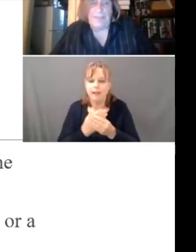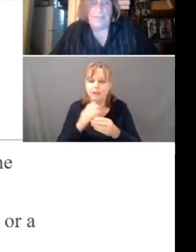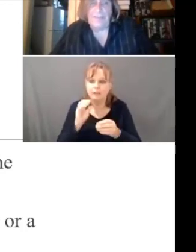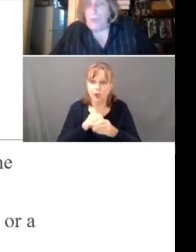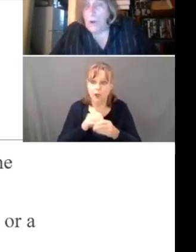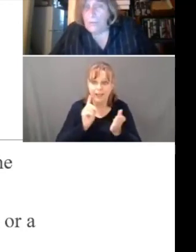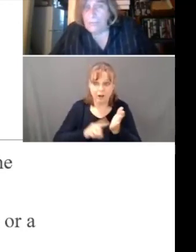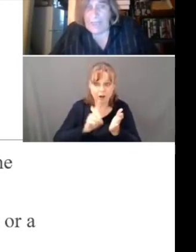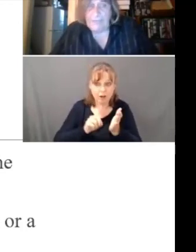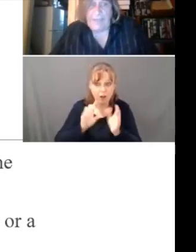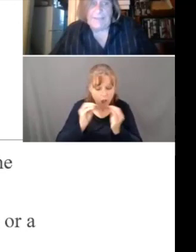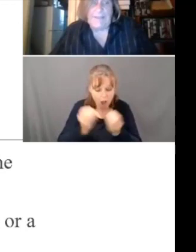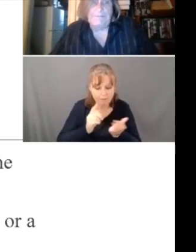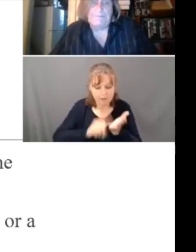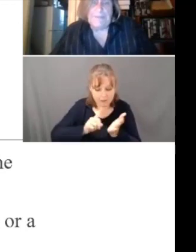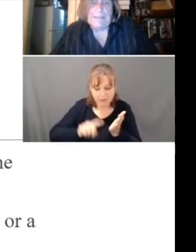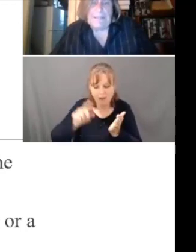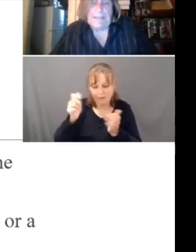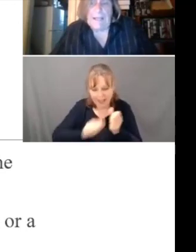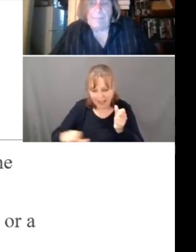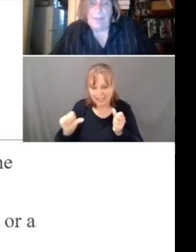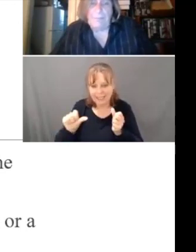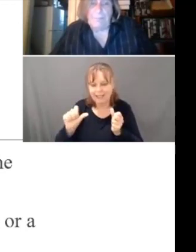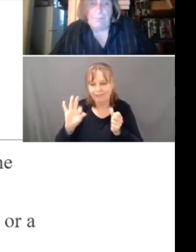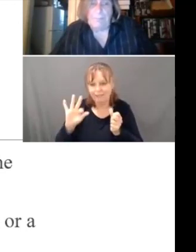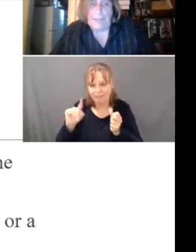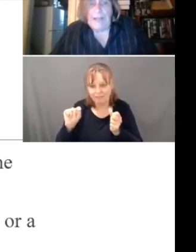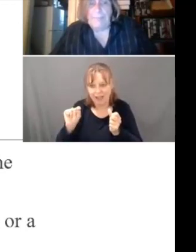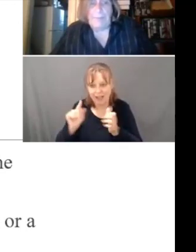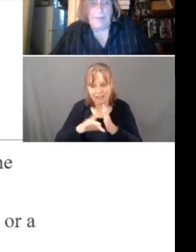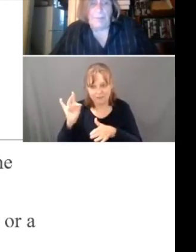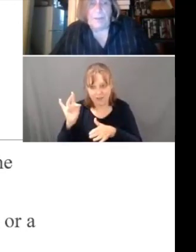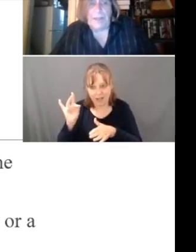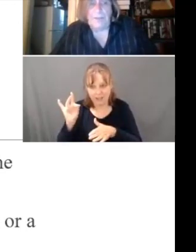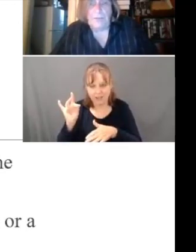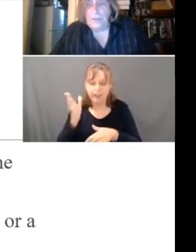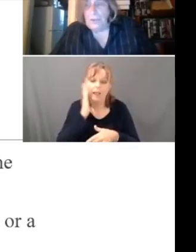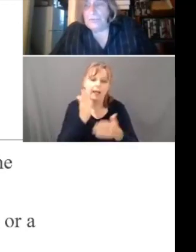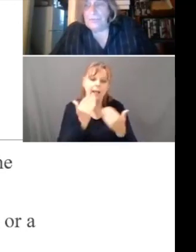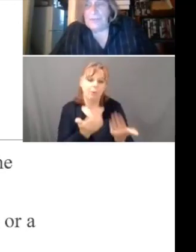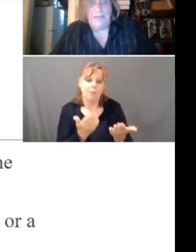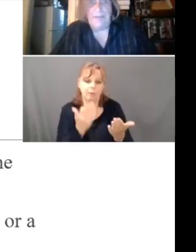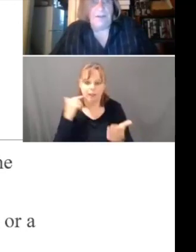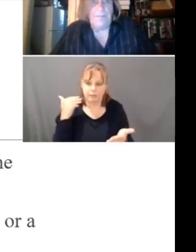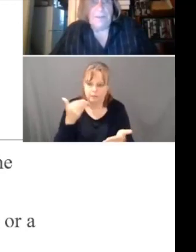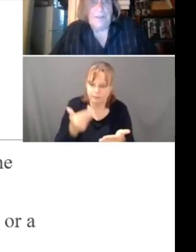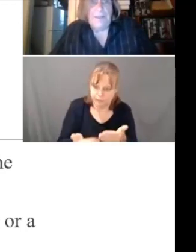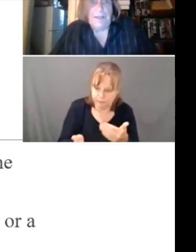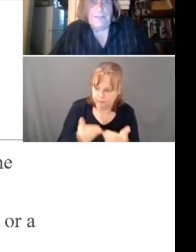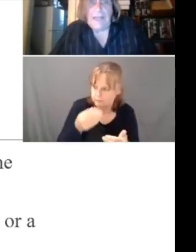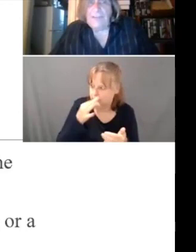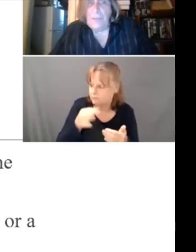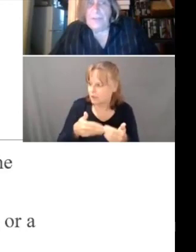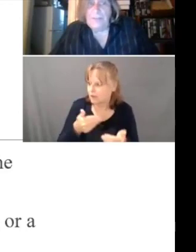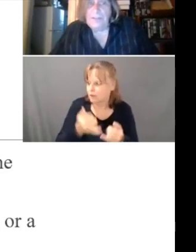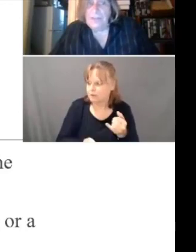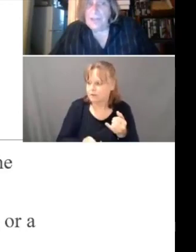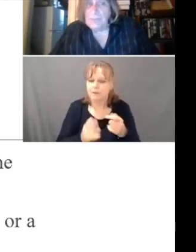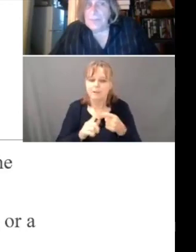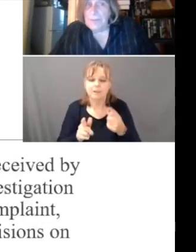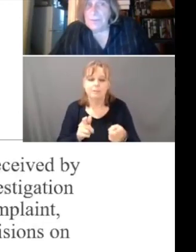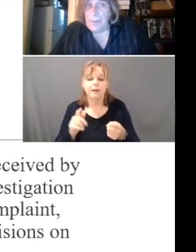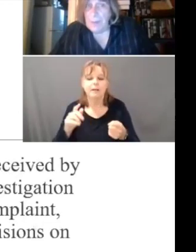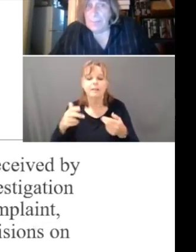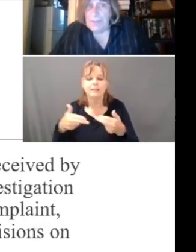Investigations of all fact-finding. I'm going to bring it up because we're getting too close to the end here. Slide 26